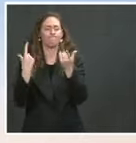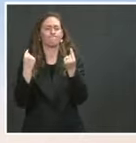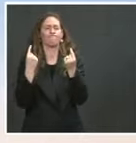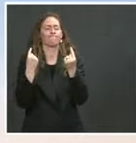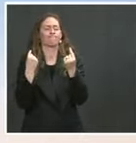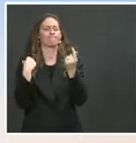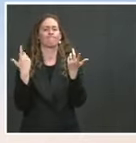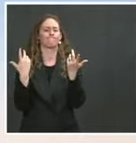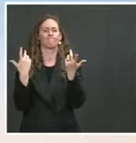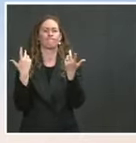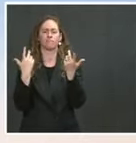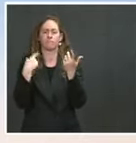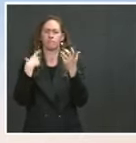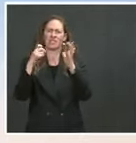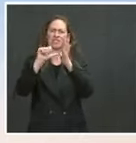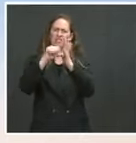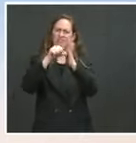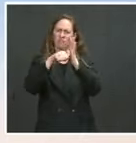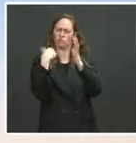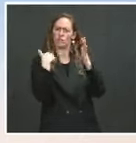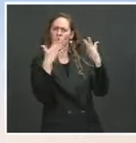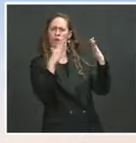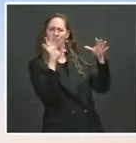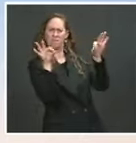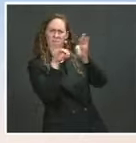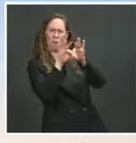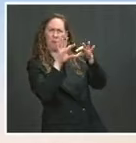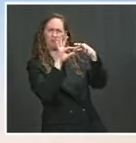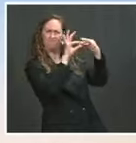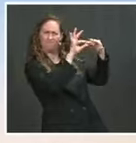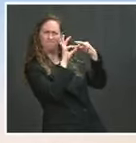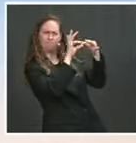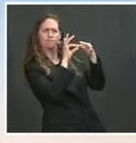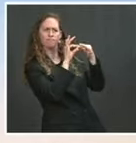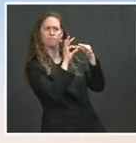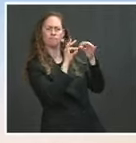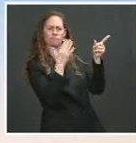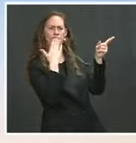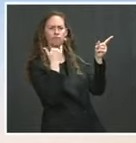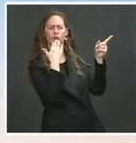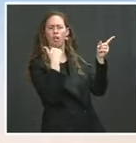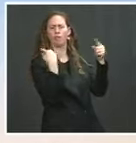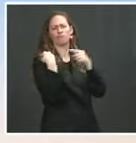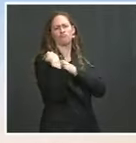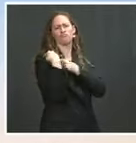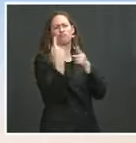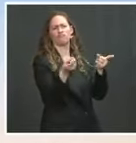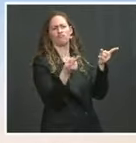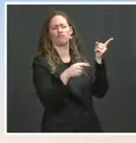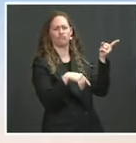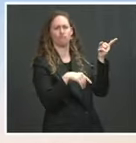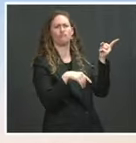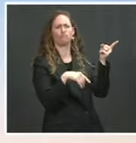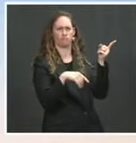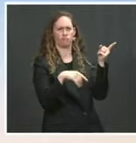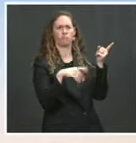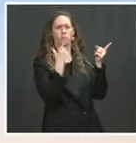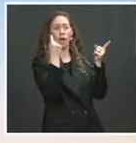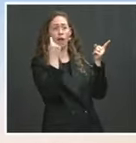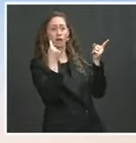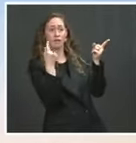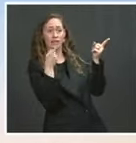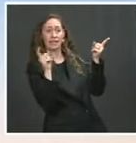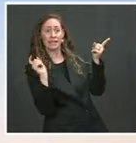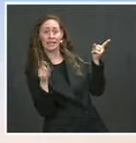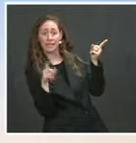partnership, strategic security relationship with Israel. As you know, we have provided a range of support over the last several years